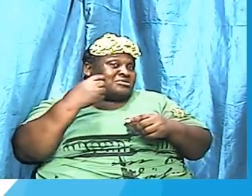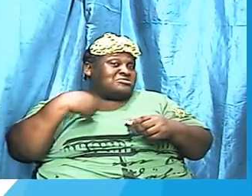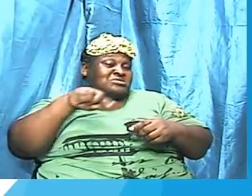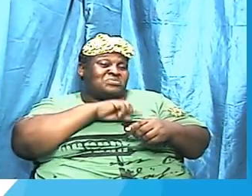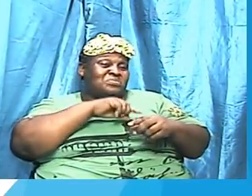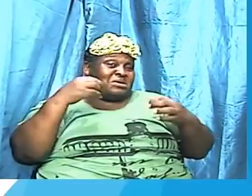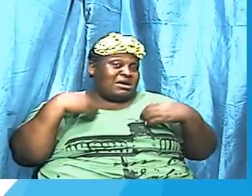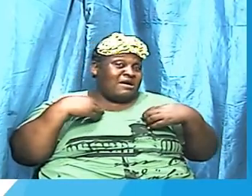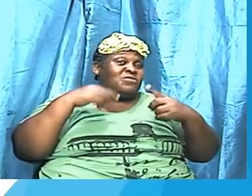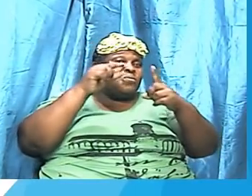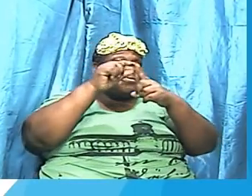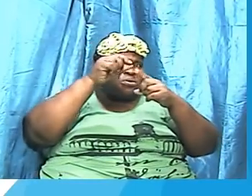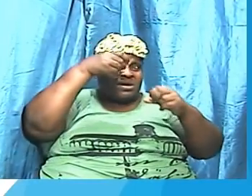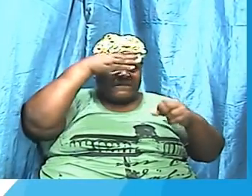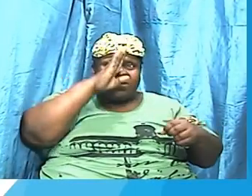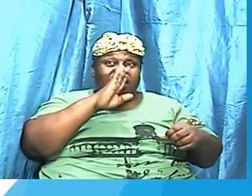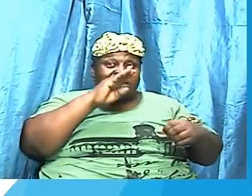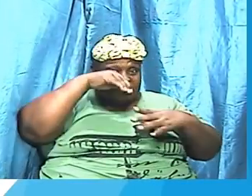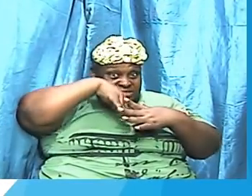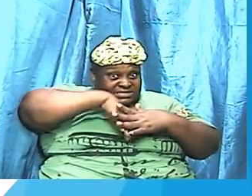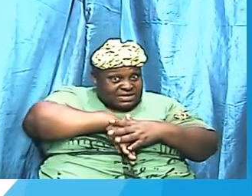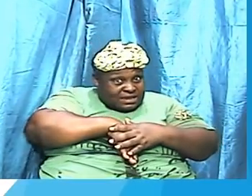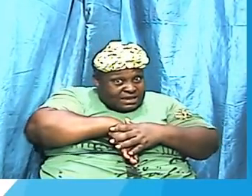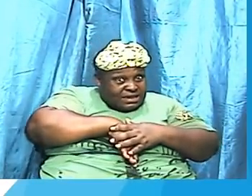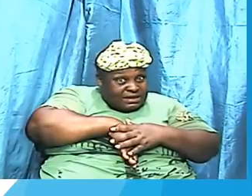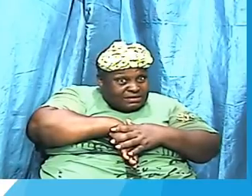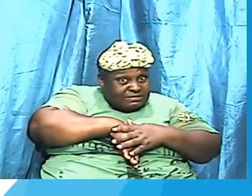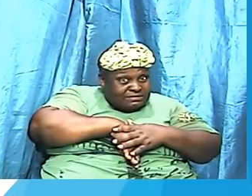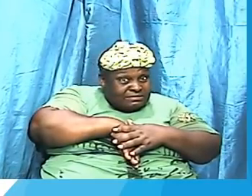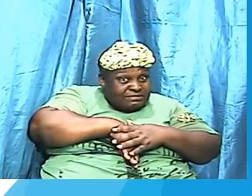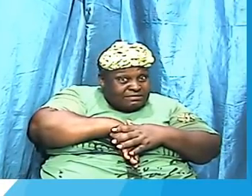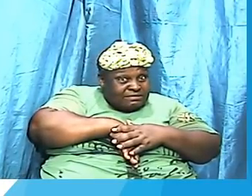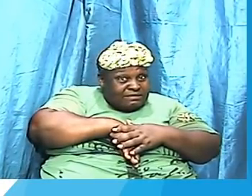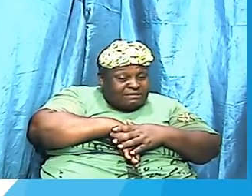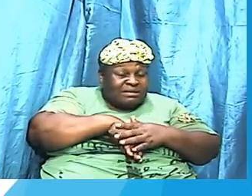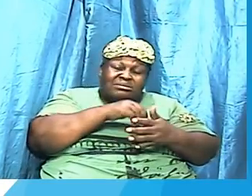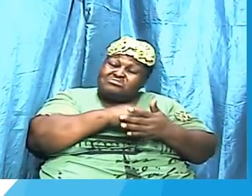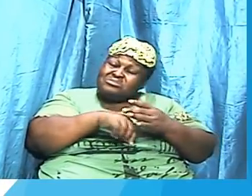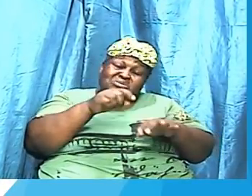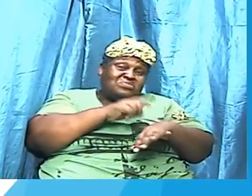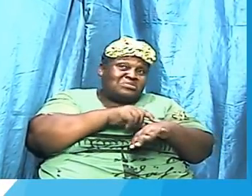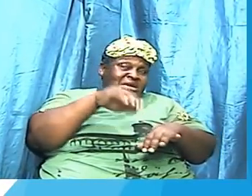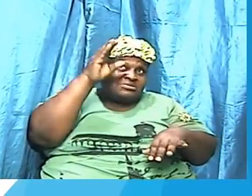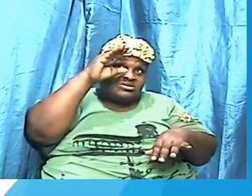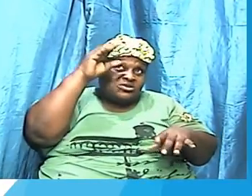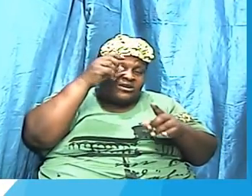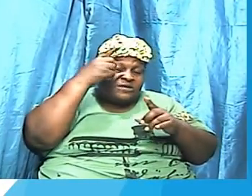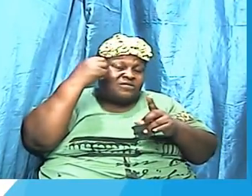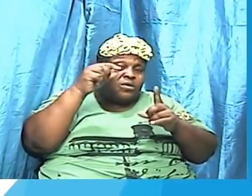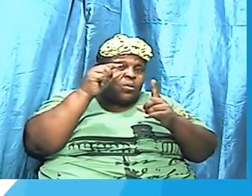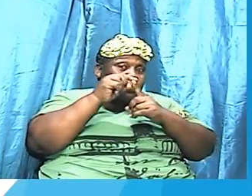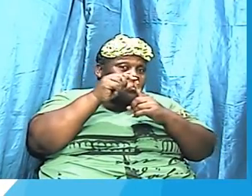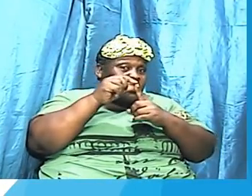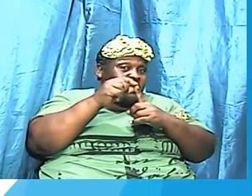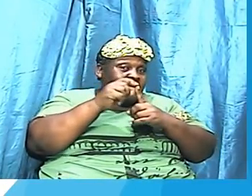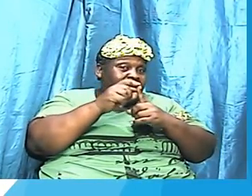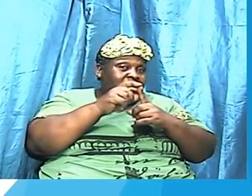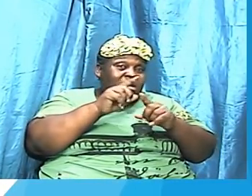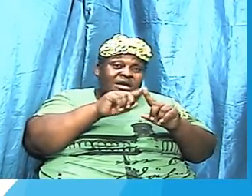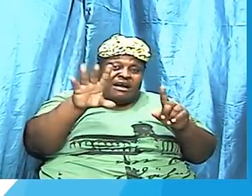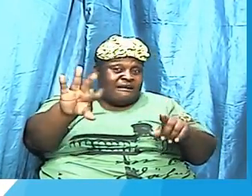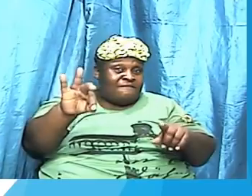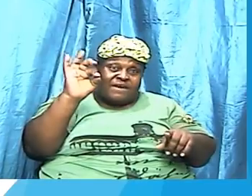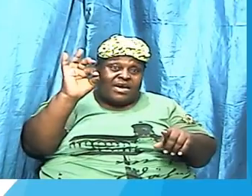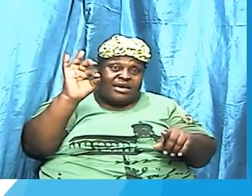sometimes we might search for a word and we can't even pull one at the moment to address and to